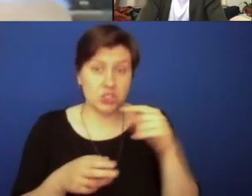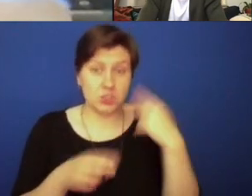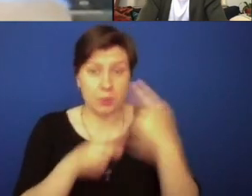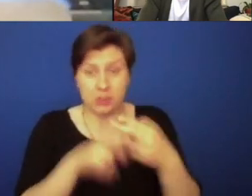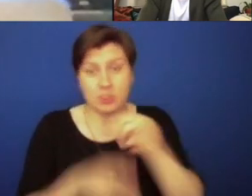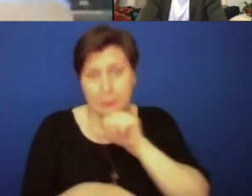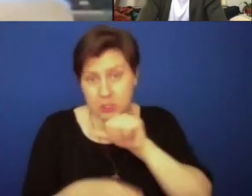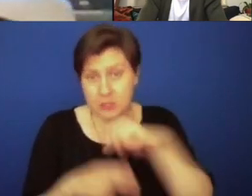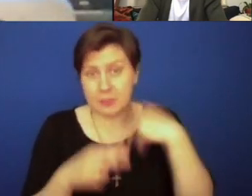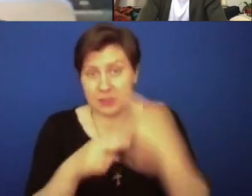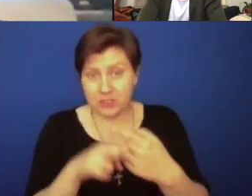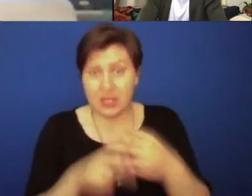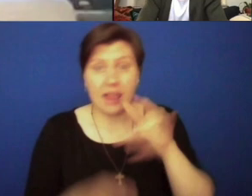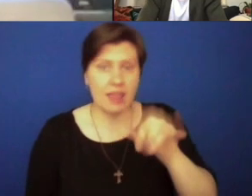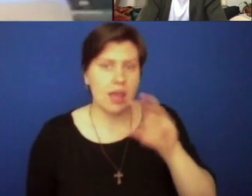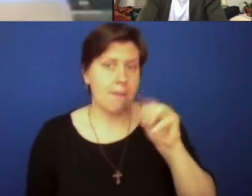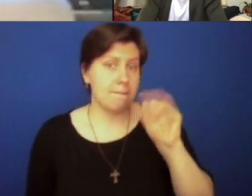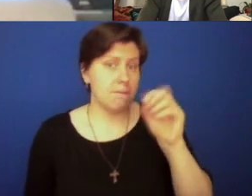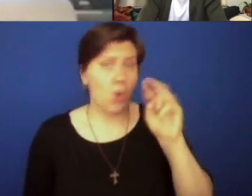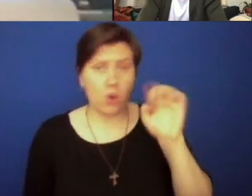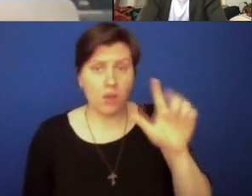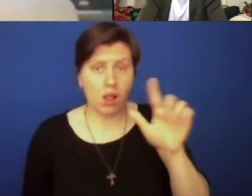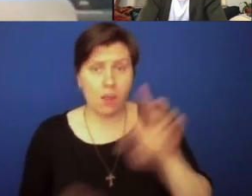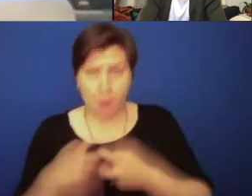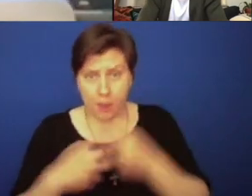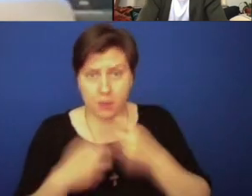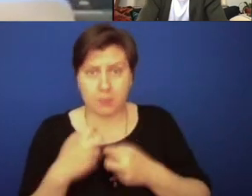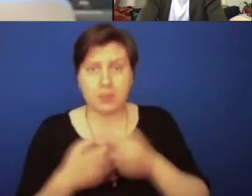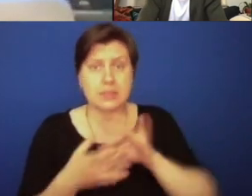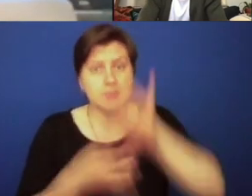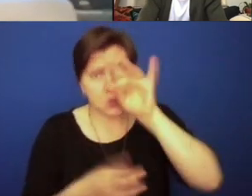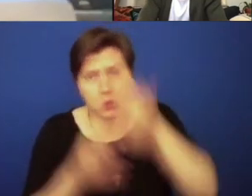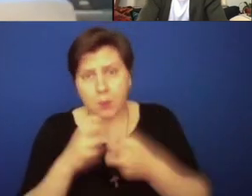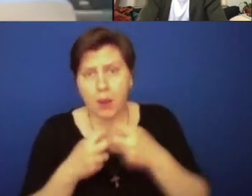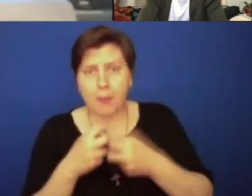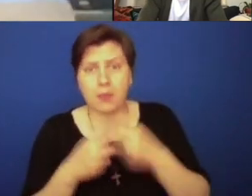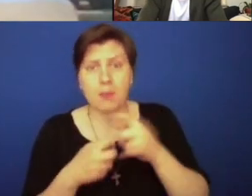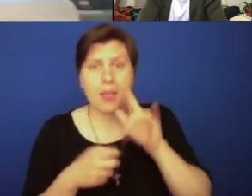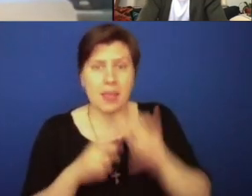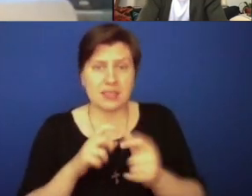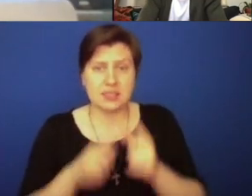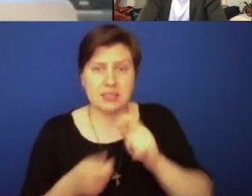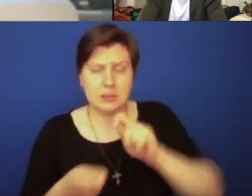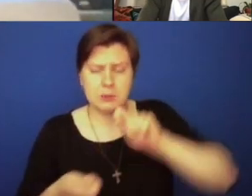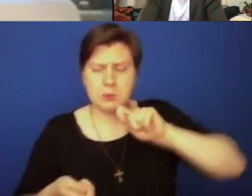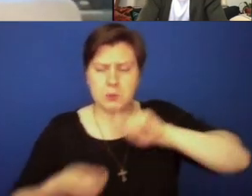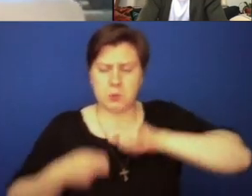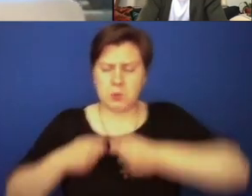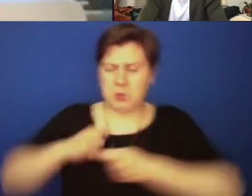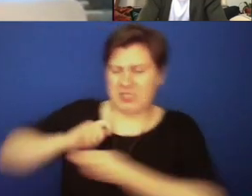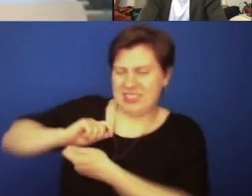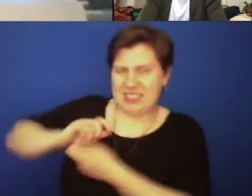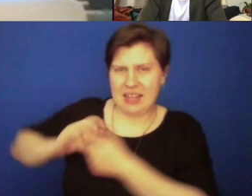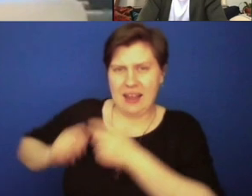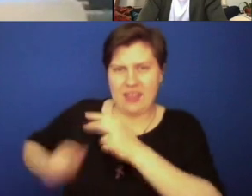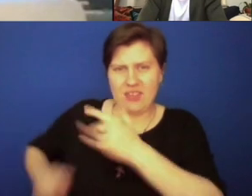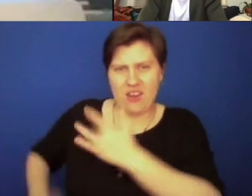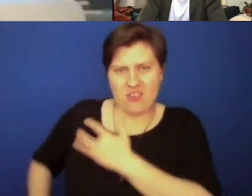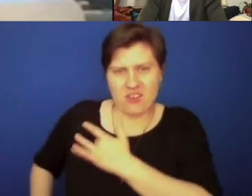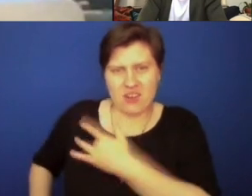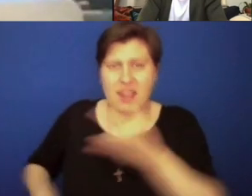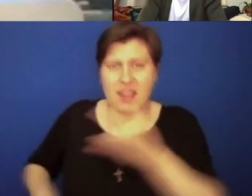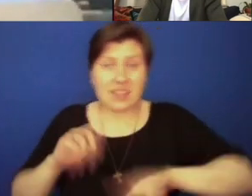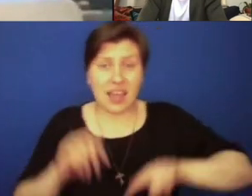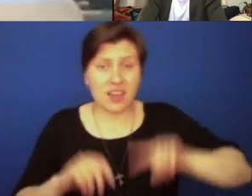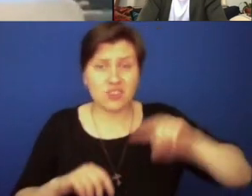as the bishops have stated, this is a moral problem. This is a spiritual problem. It's a twisting, a distortion of the human heart, and it